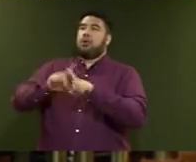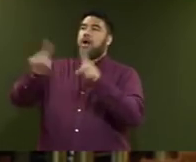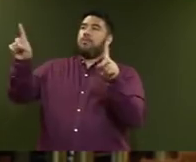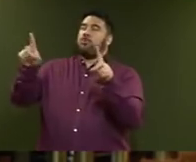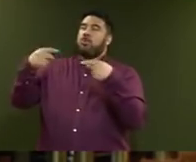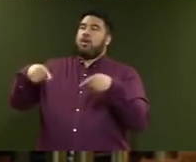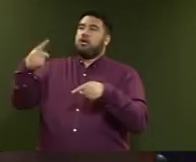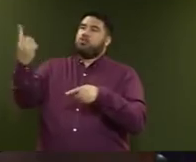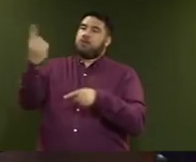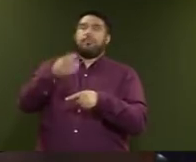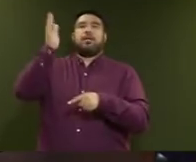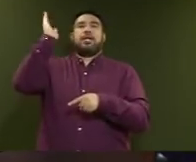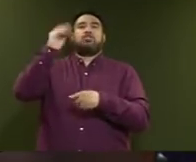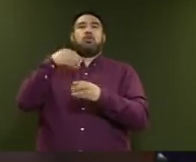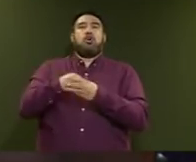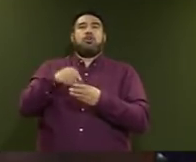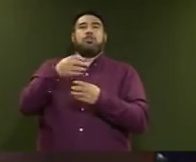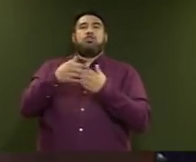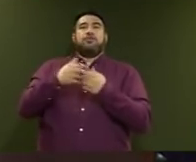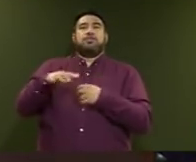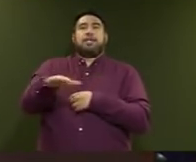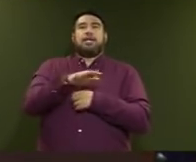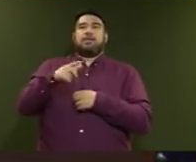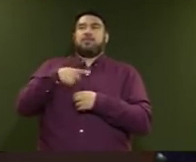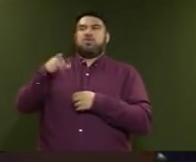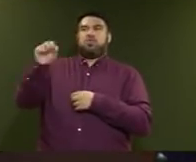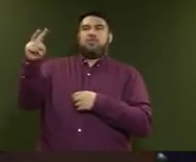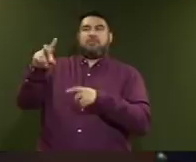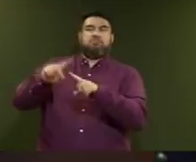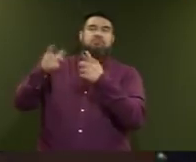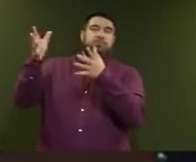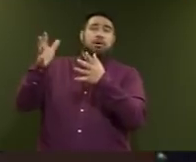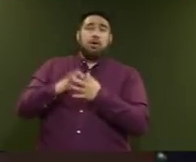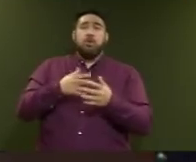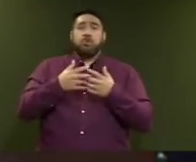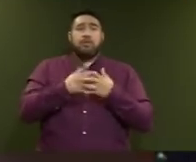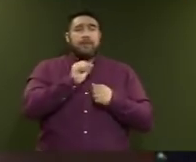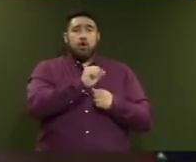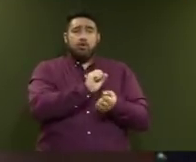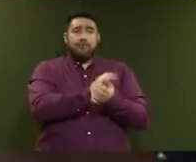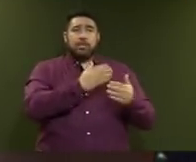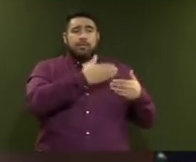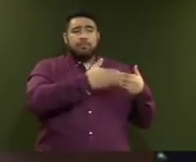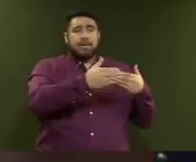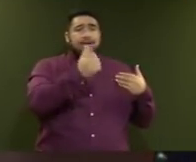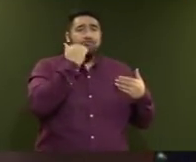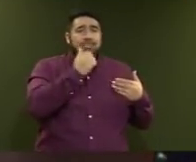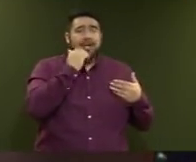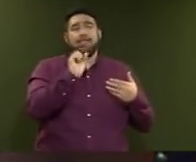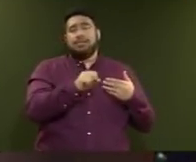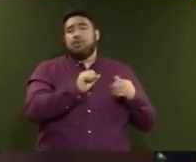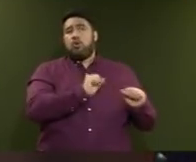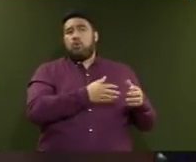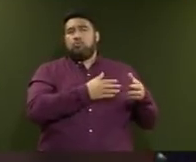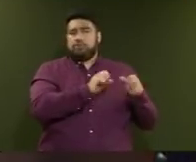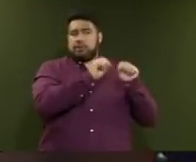political views? Mr Speaker, ultimately institutions have their own freedom on a day-to-day basis, but as he's asking me, if he